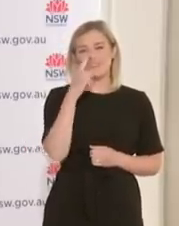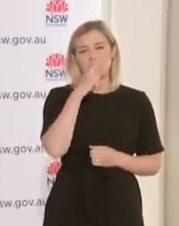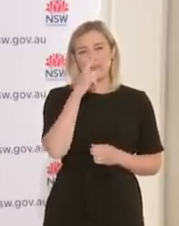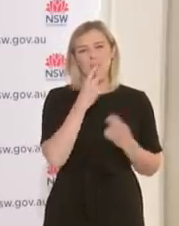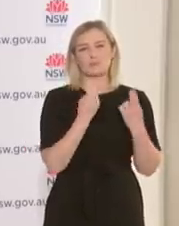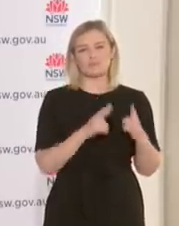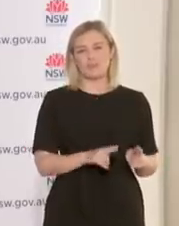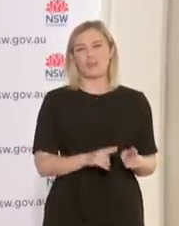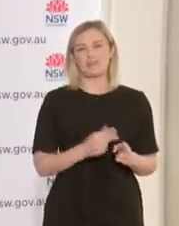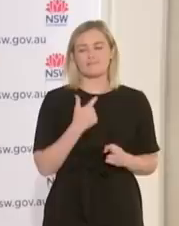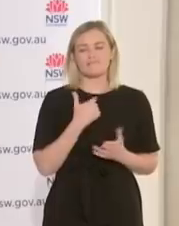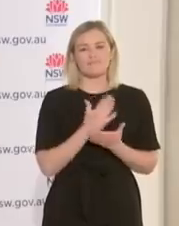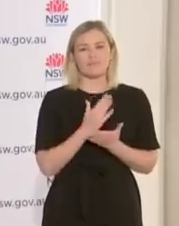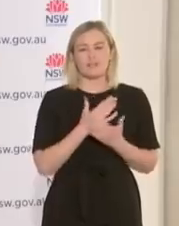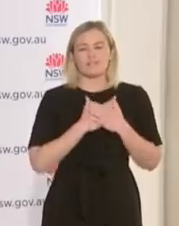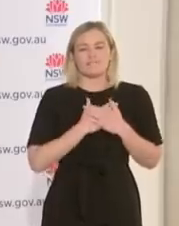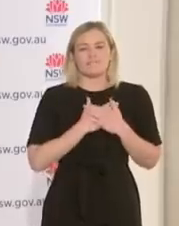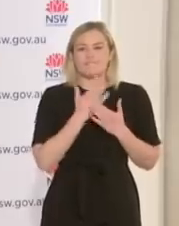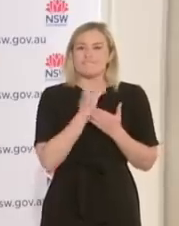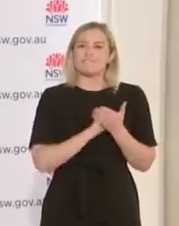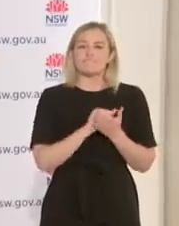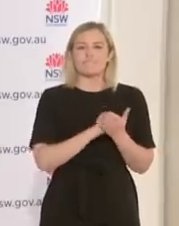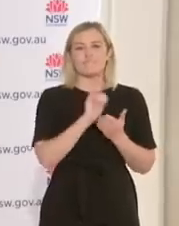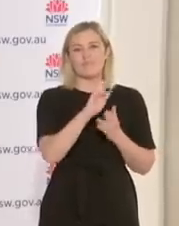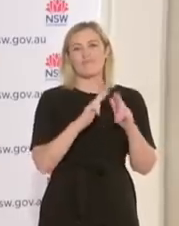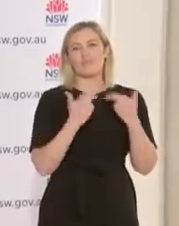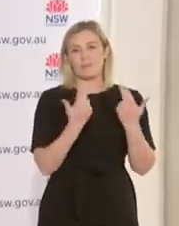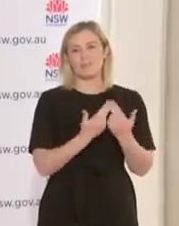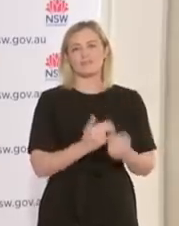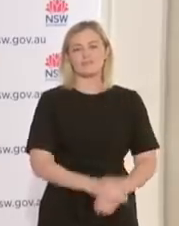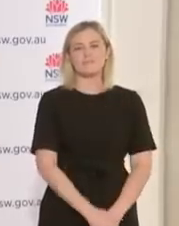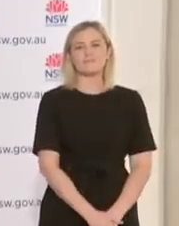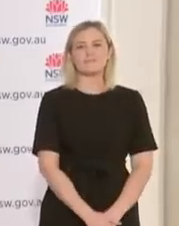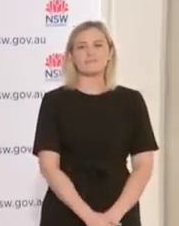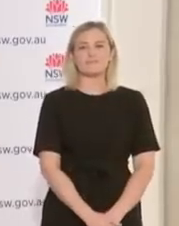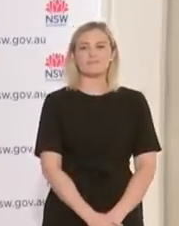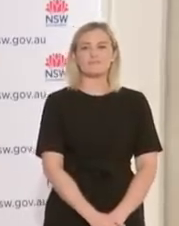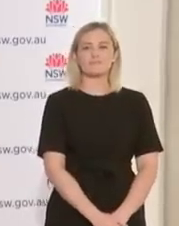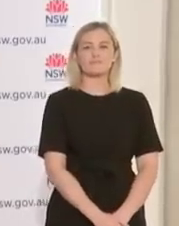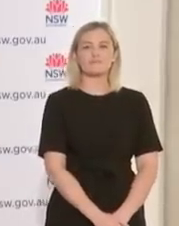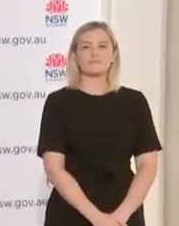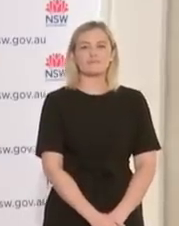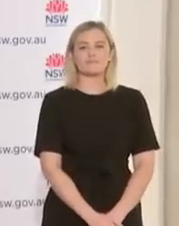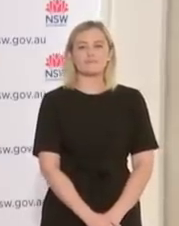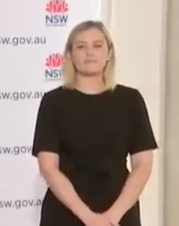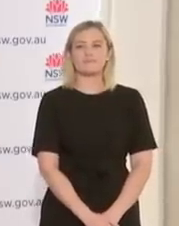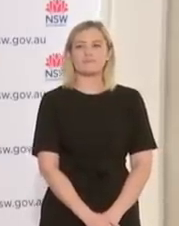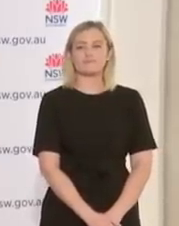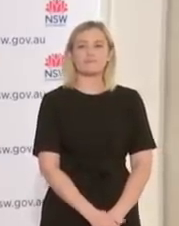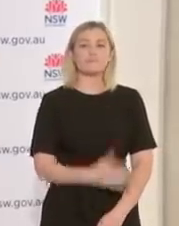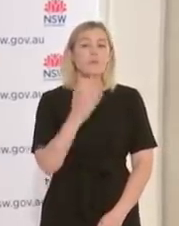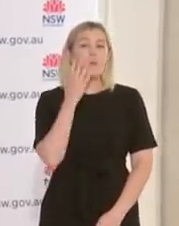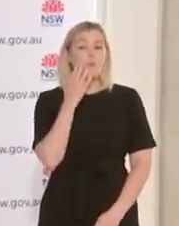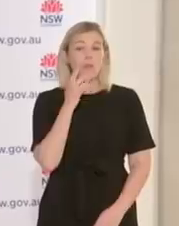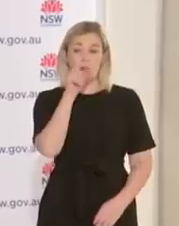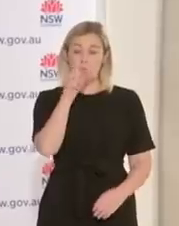condolences to the loved ones of all those who've lost their lives. Again we know that once someone has signed up for their first dose of